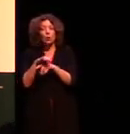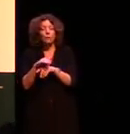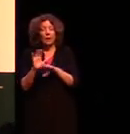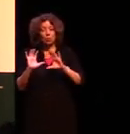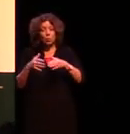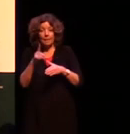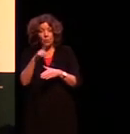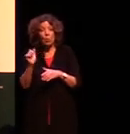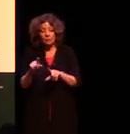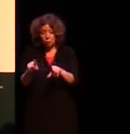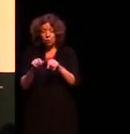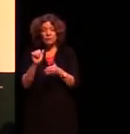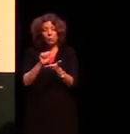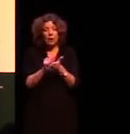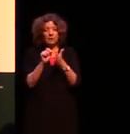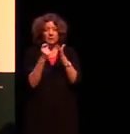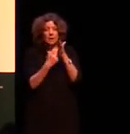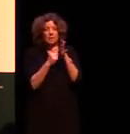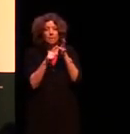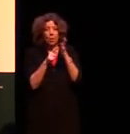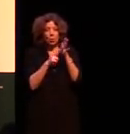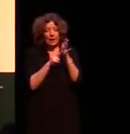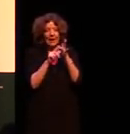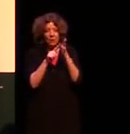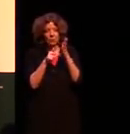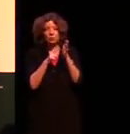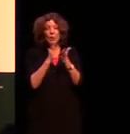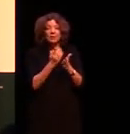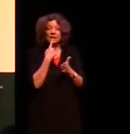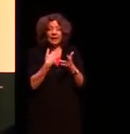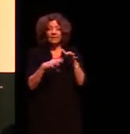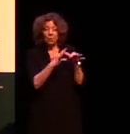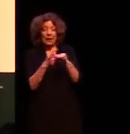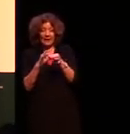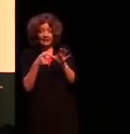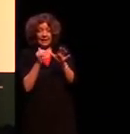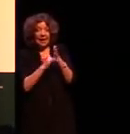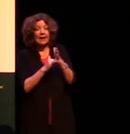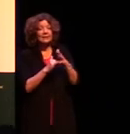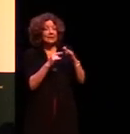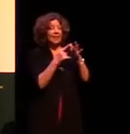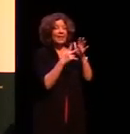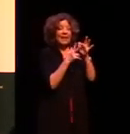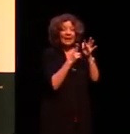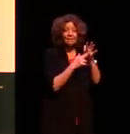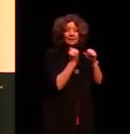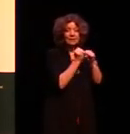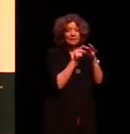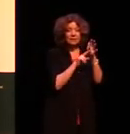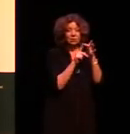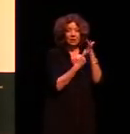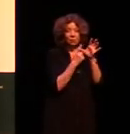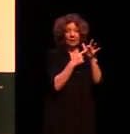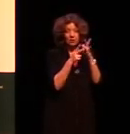you've got to choose the right pronoun to indicate whether they are related as even generation or odd